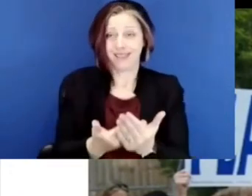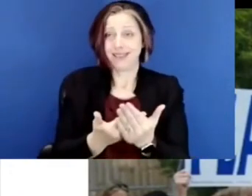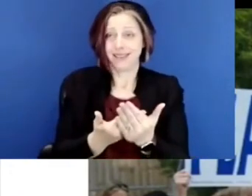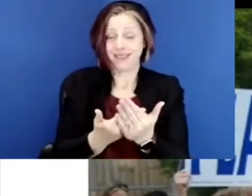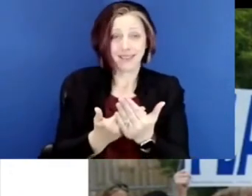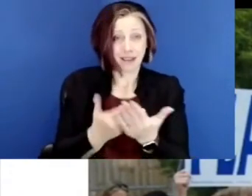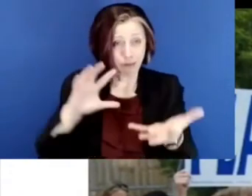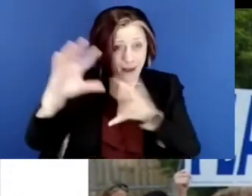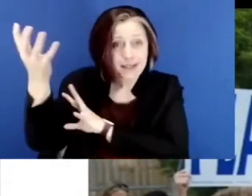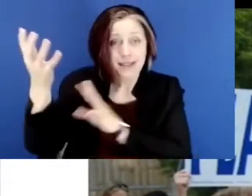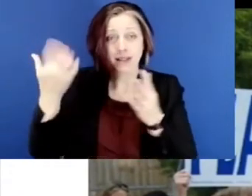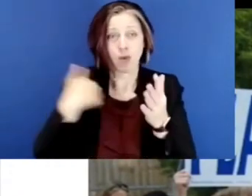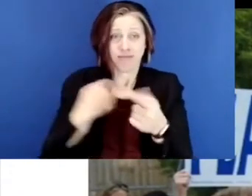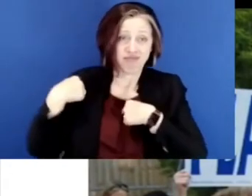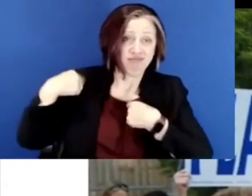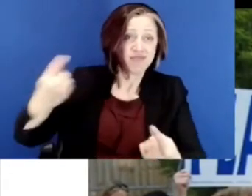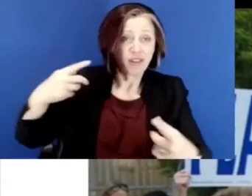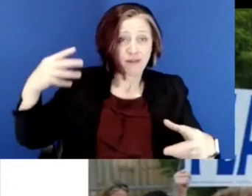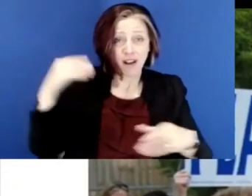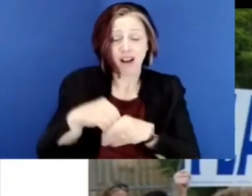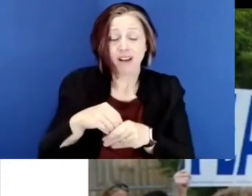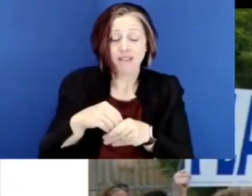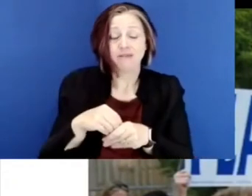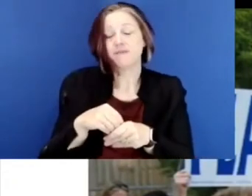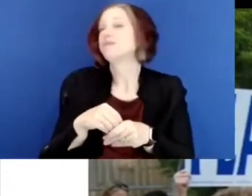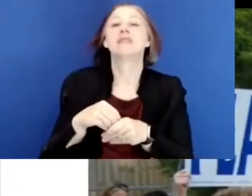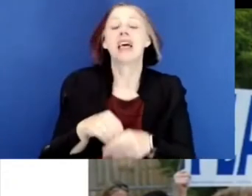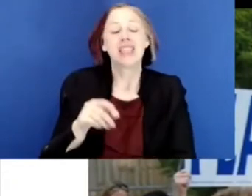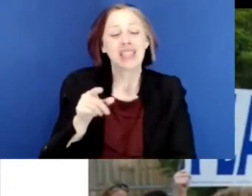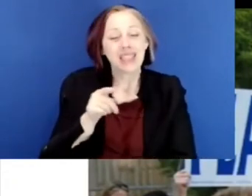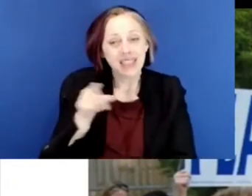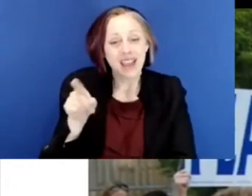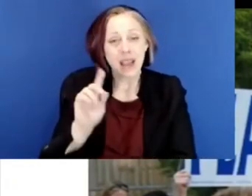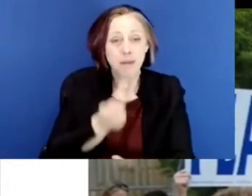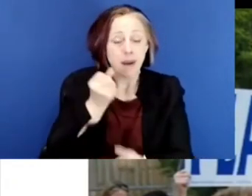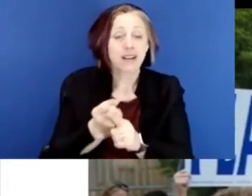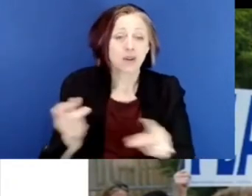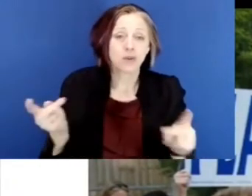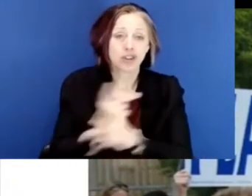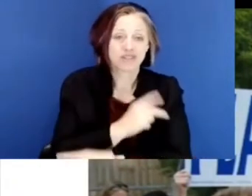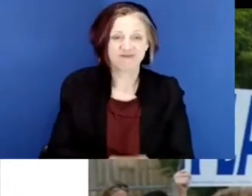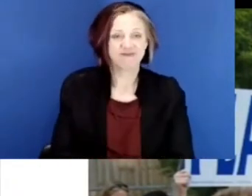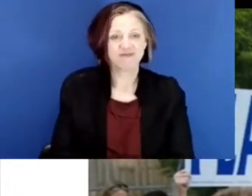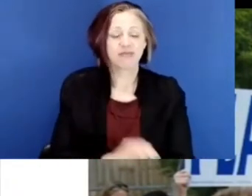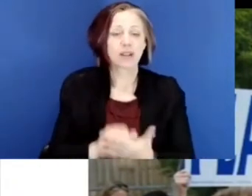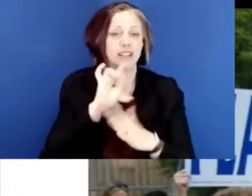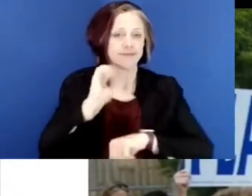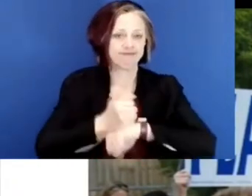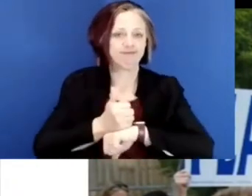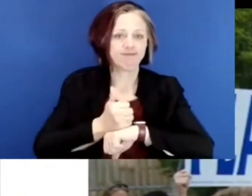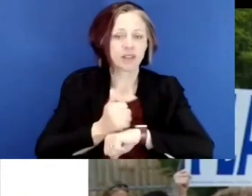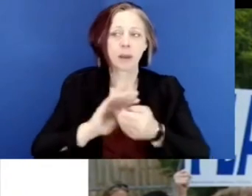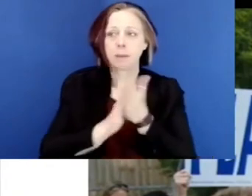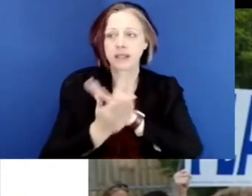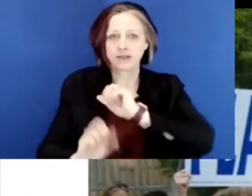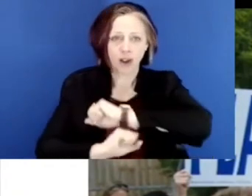not having their safety net of school, going there, being able to eat, be safe, go to after school programs. I mean, they've been on shutdown